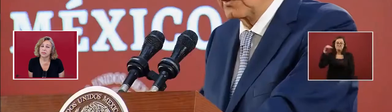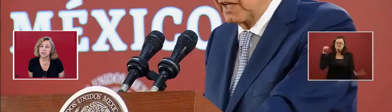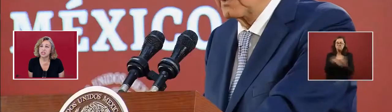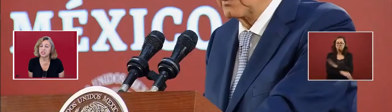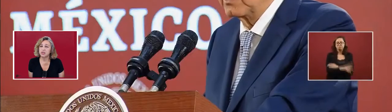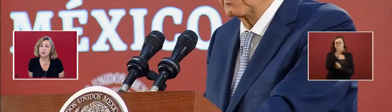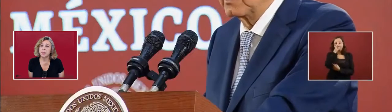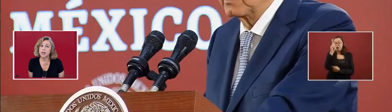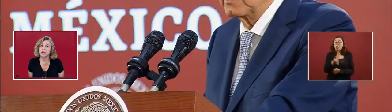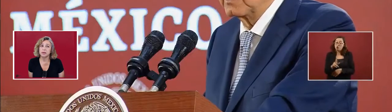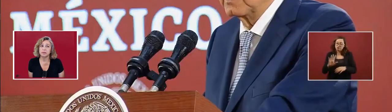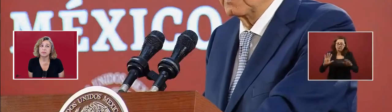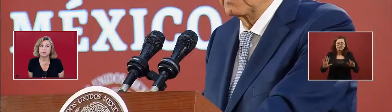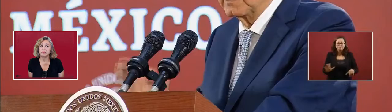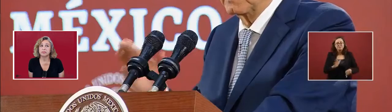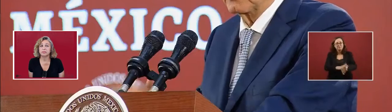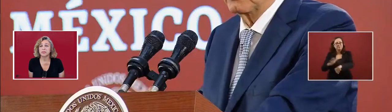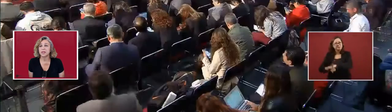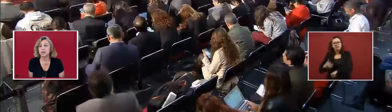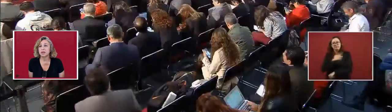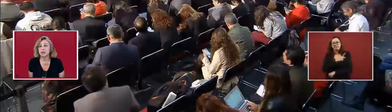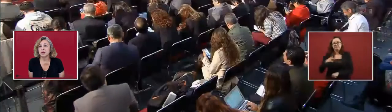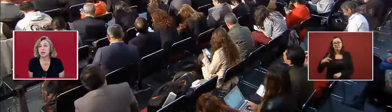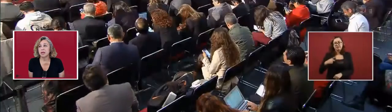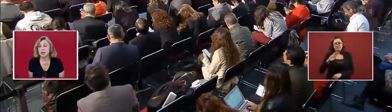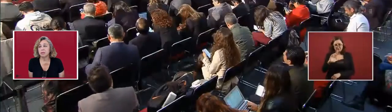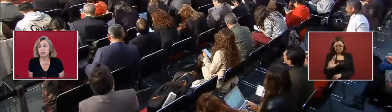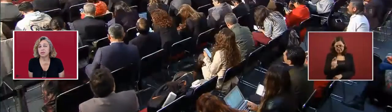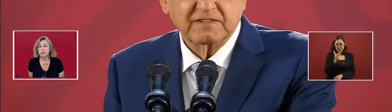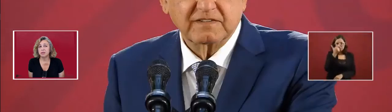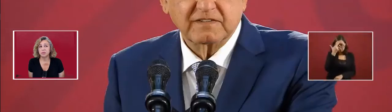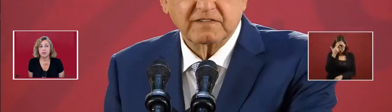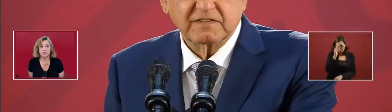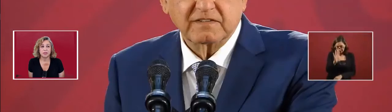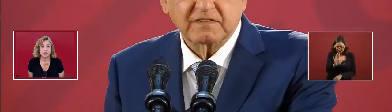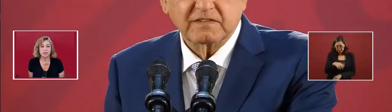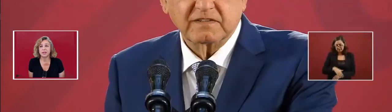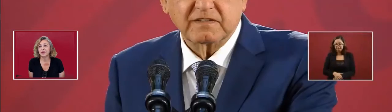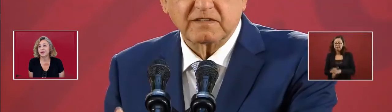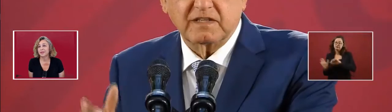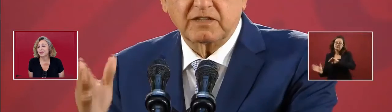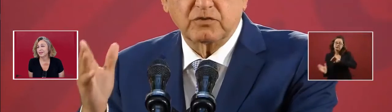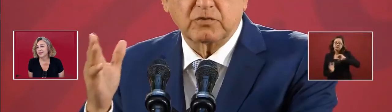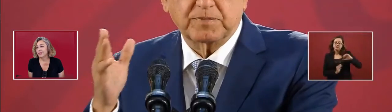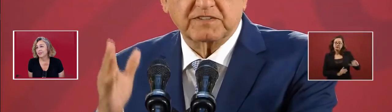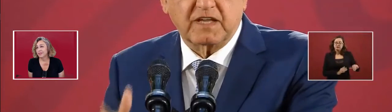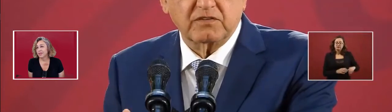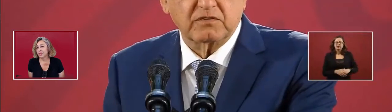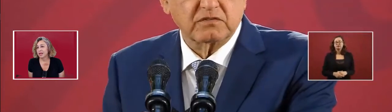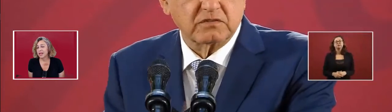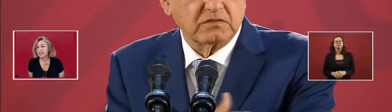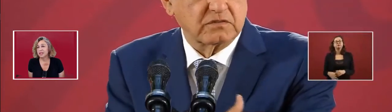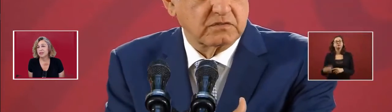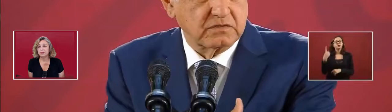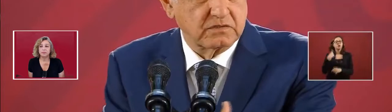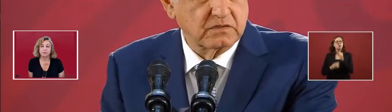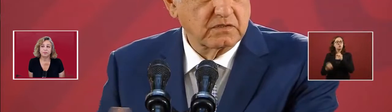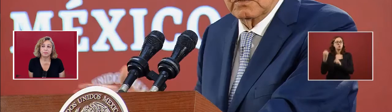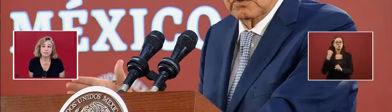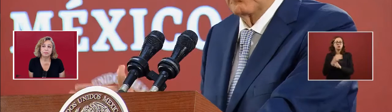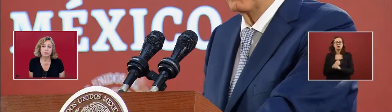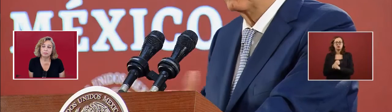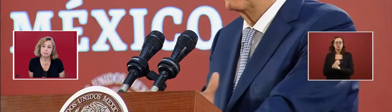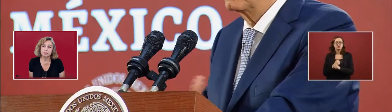Just to remind you. And I'm closing the parenthesis. Last year.